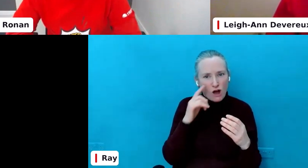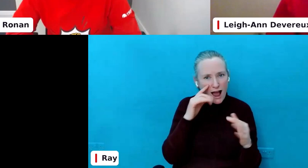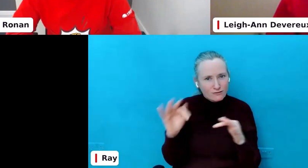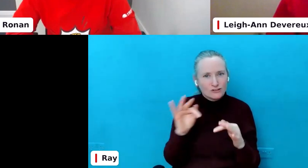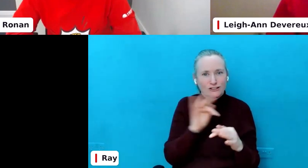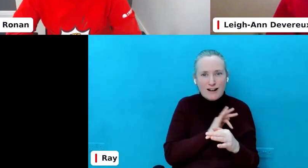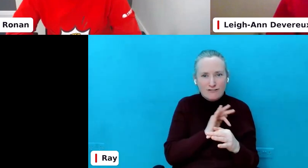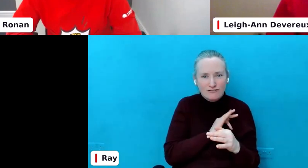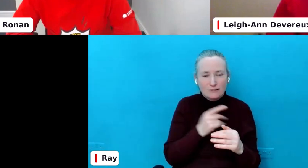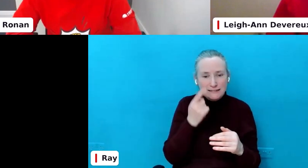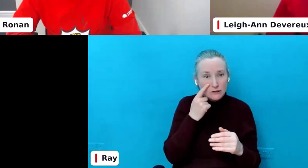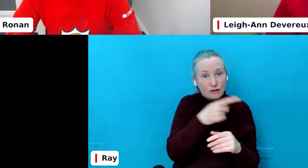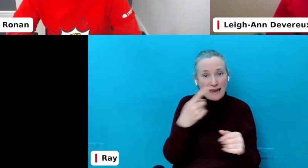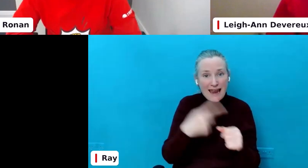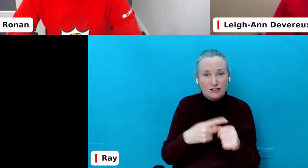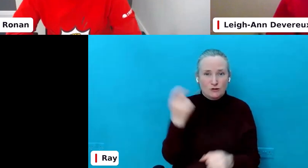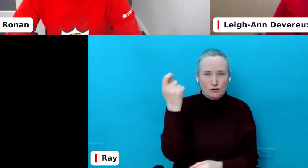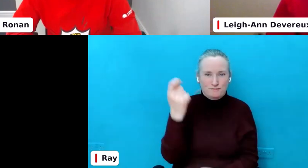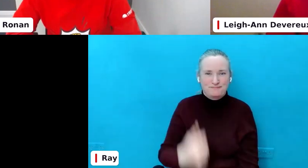And we'll see you again soon.